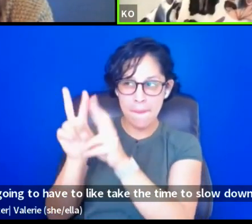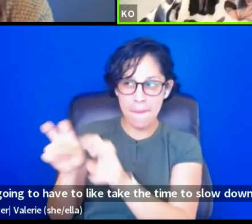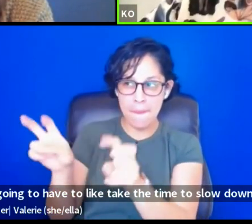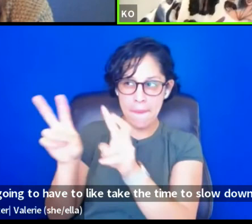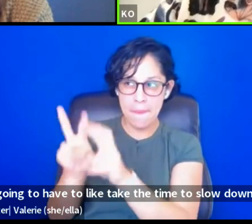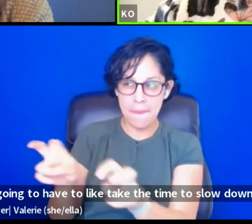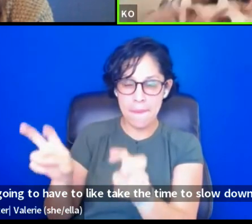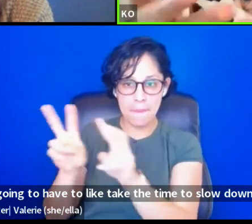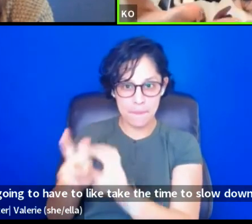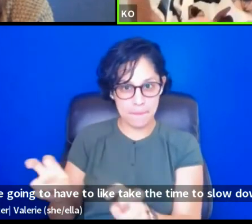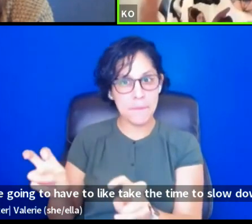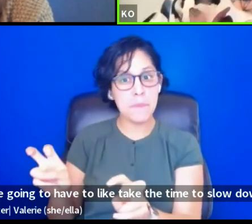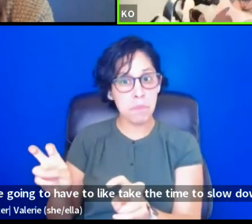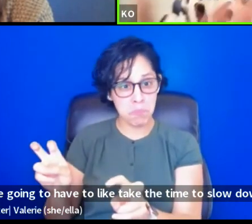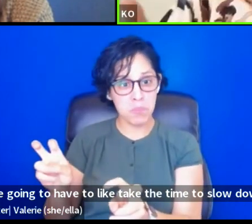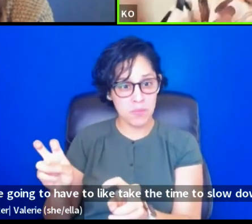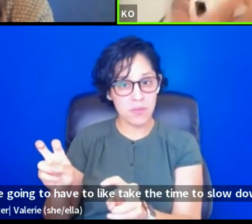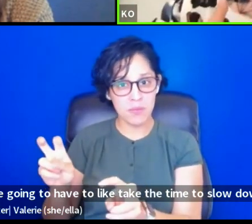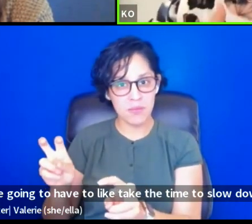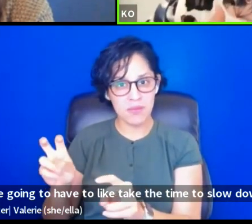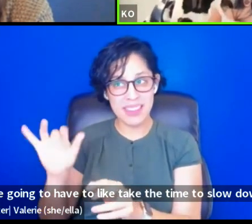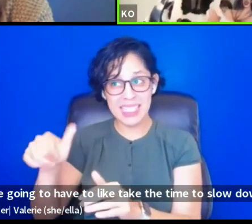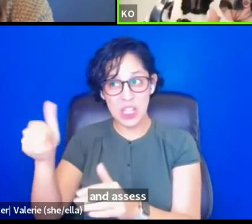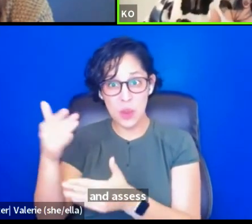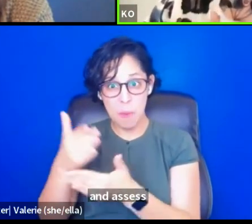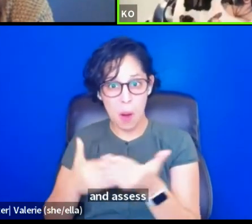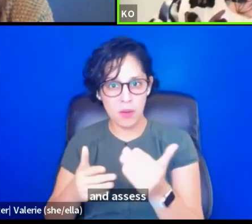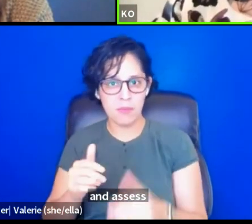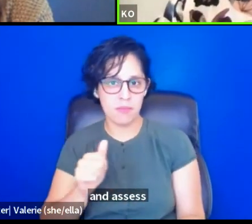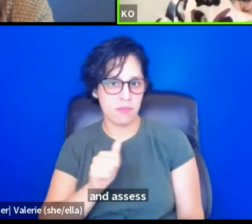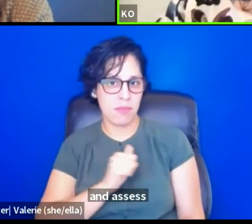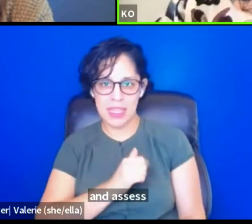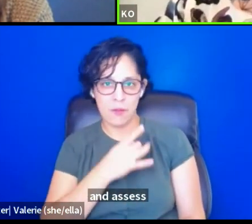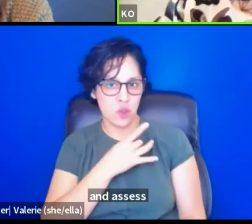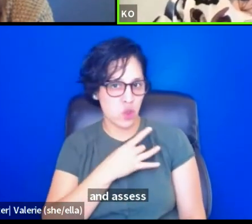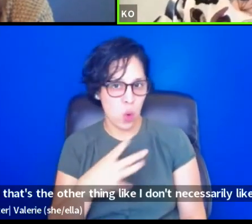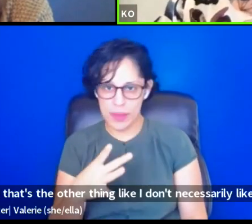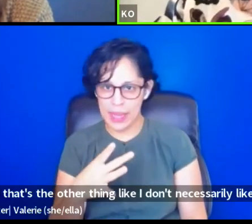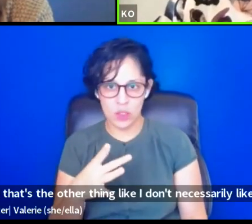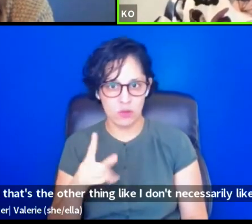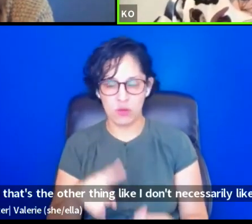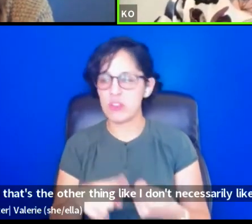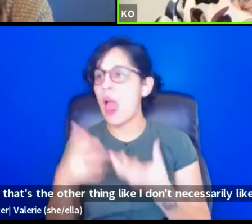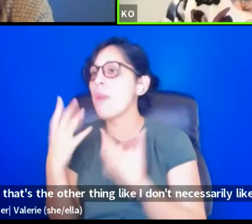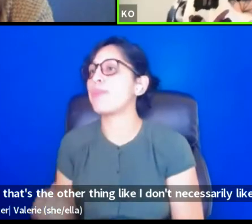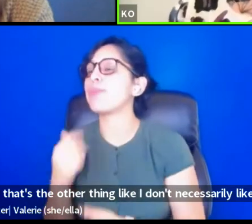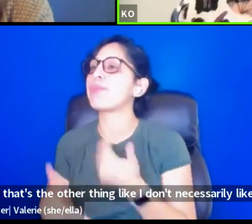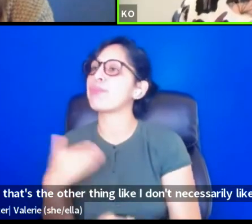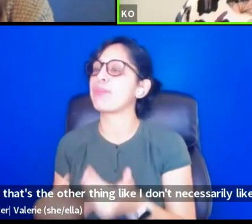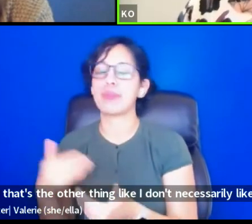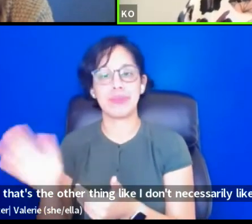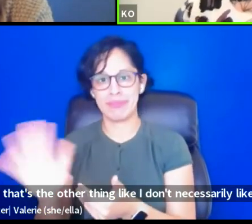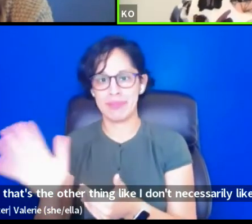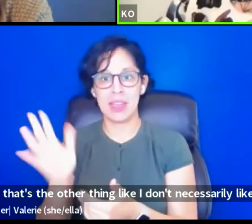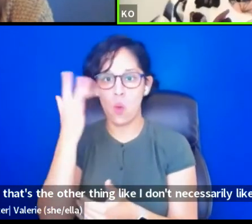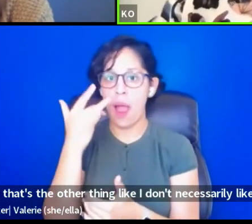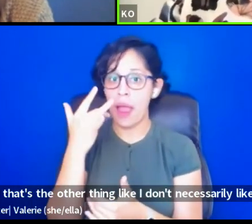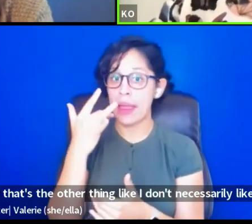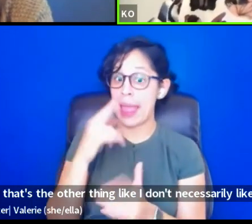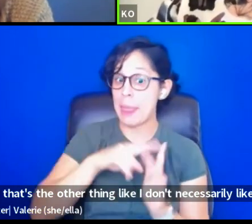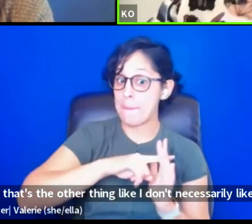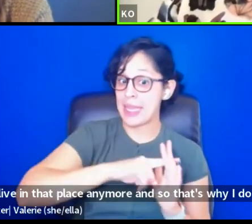and that's the other thing. Like, I don't necessarily like to live in that place anymore. And so that's why I do all of like the vetting on the front end.